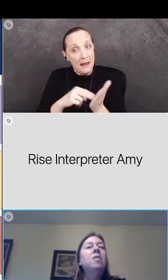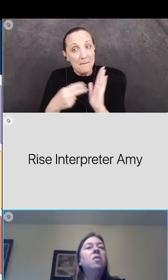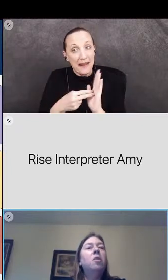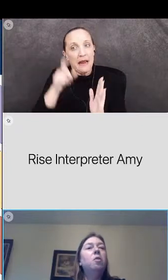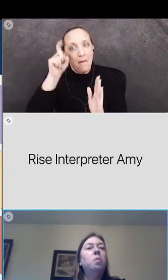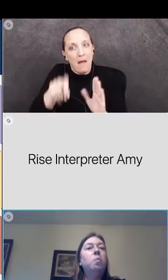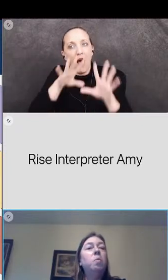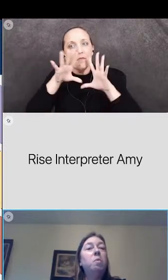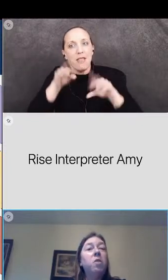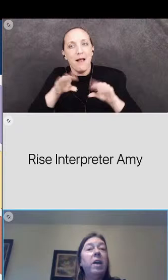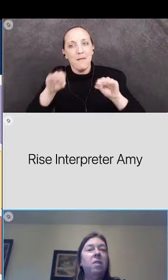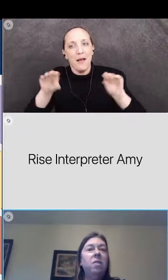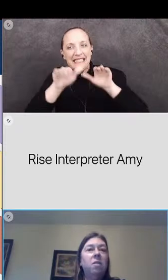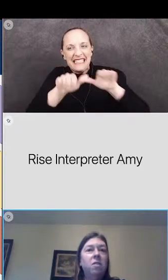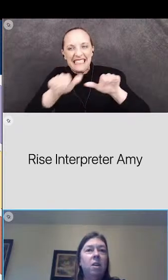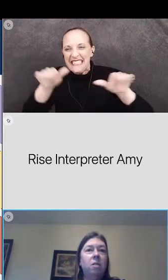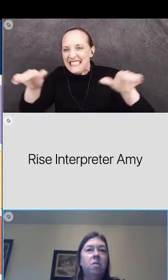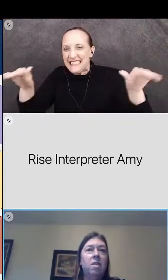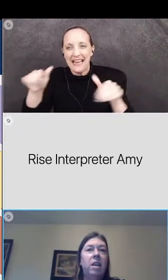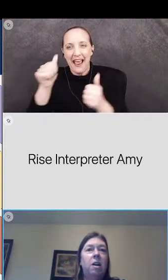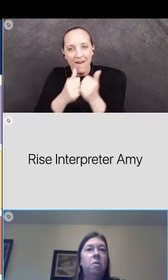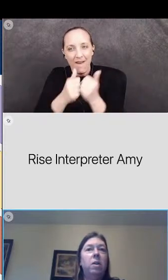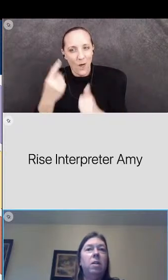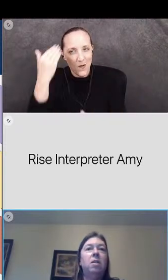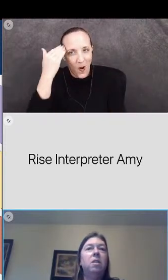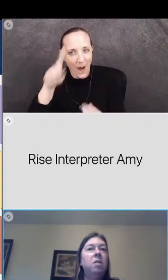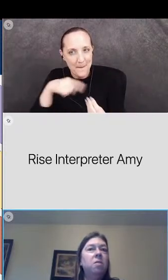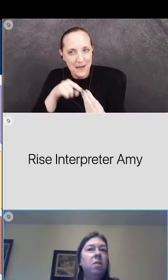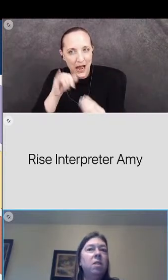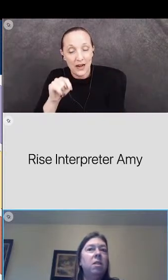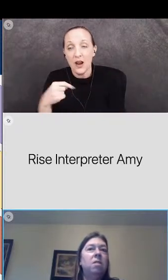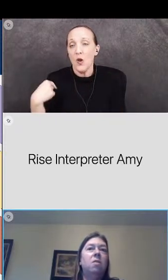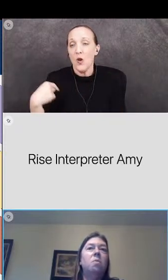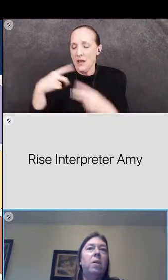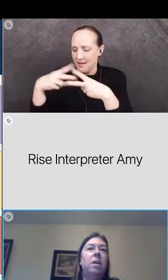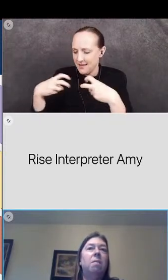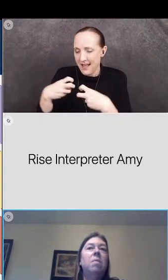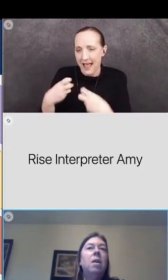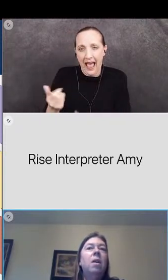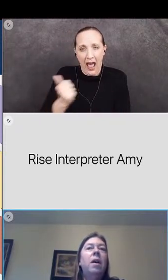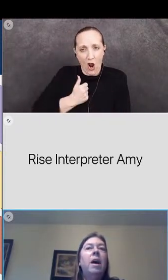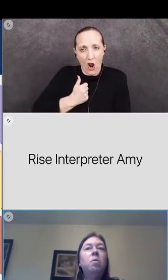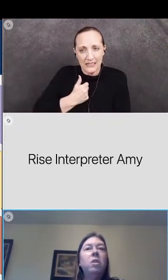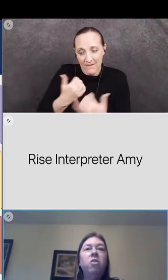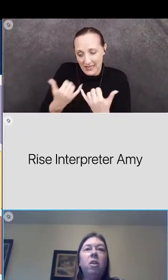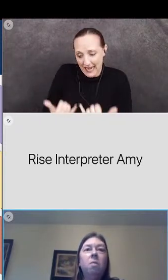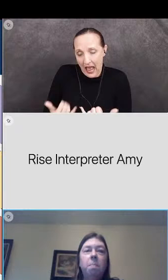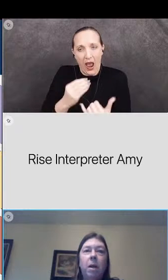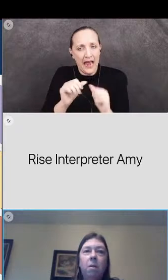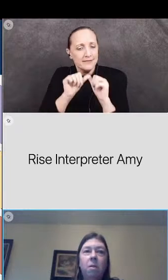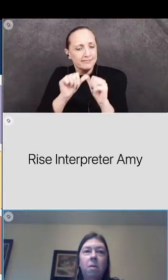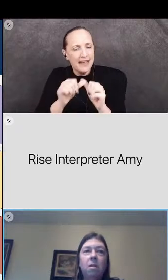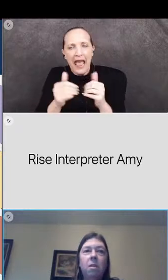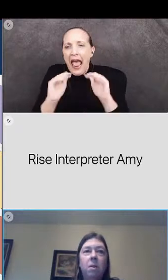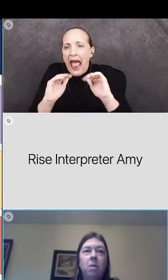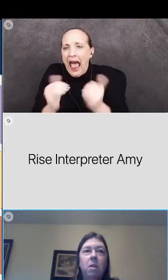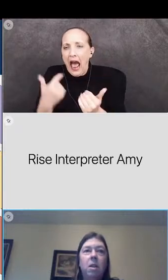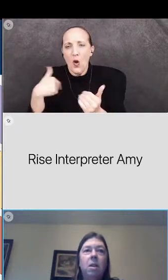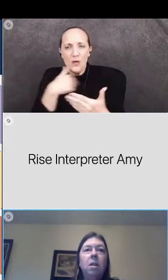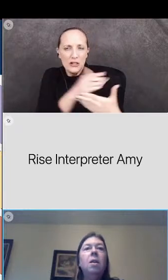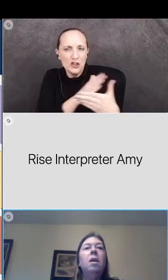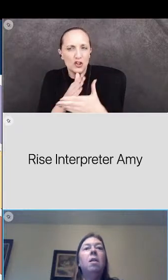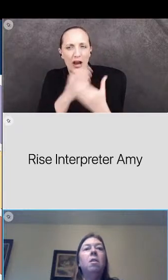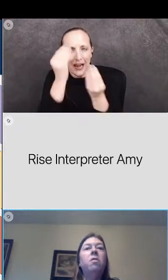about it so we will ask ourselves now and continually along the way how do we share with parents